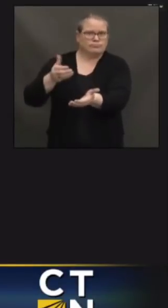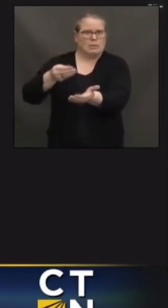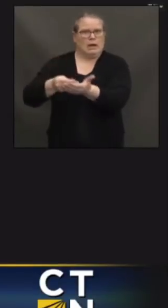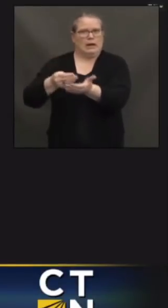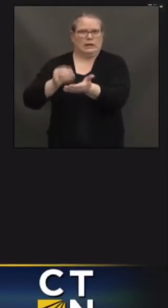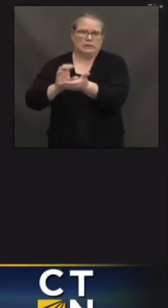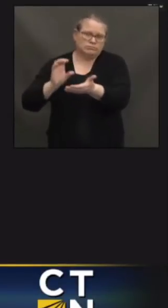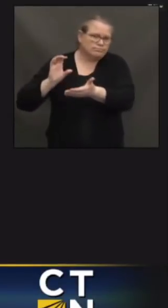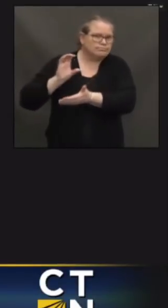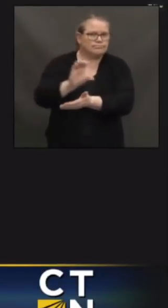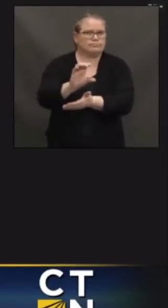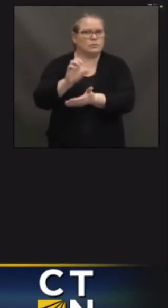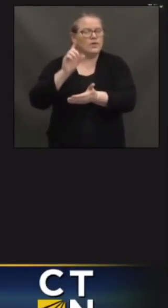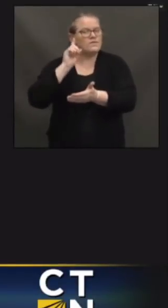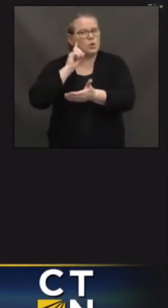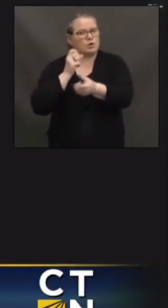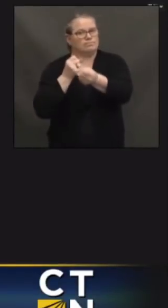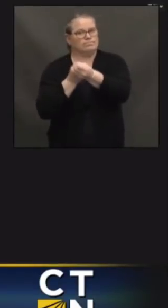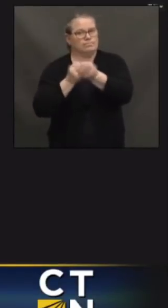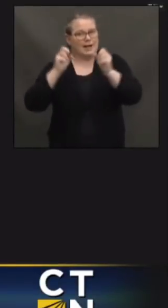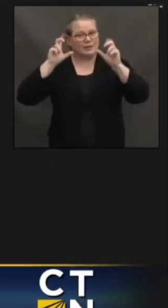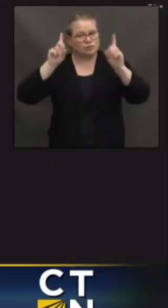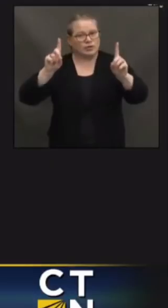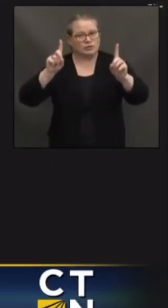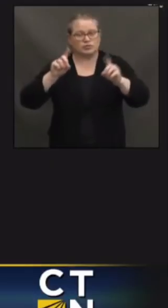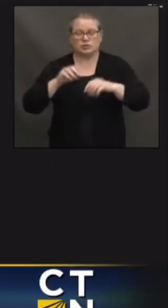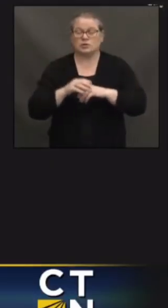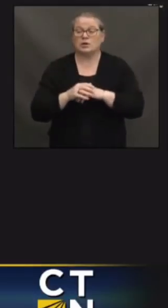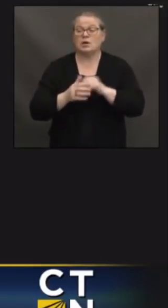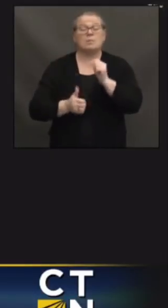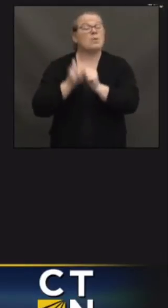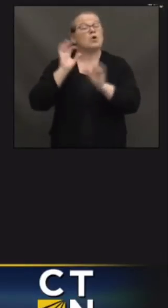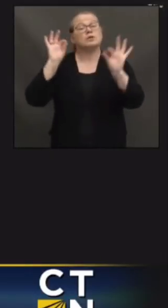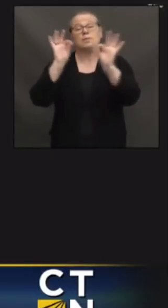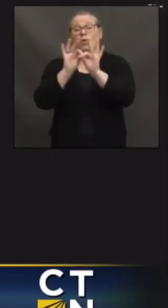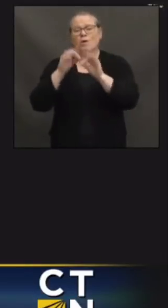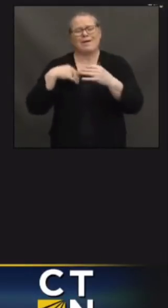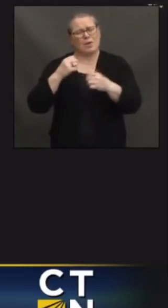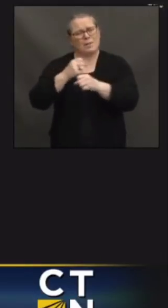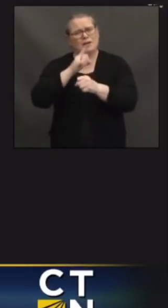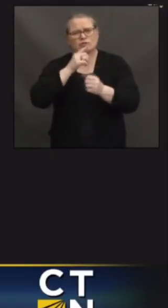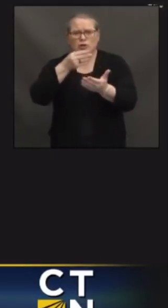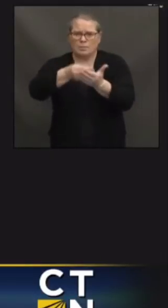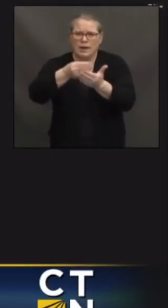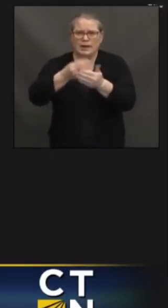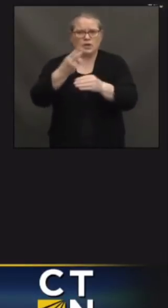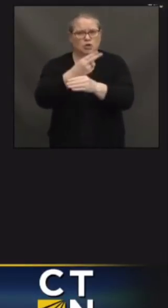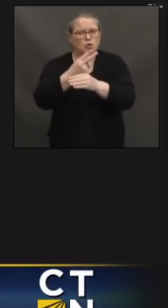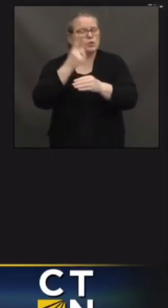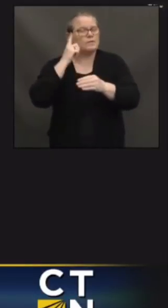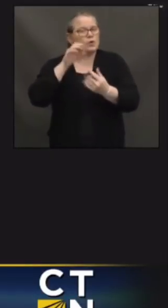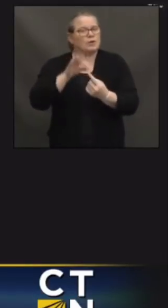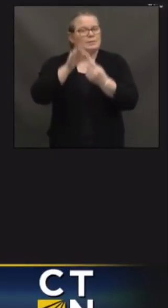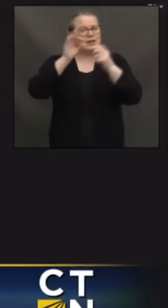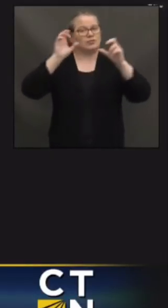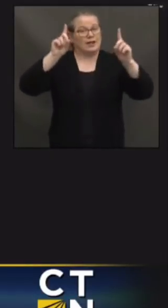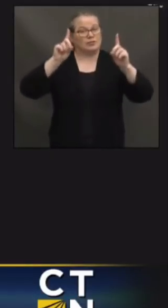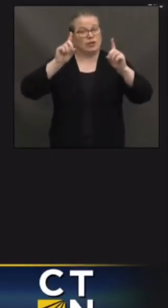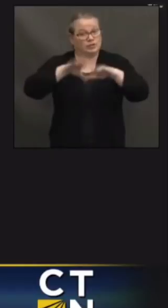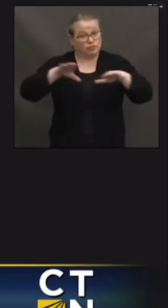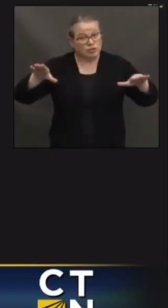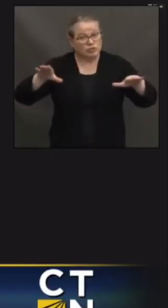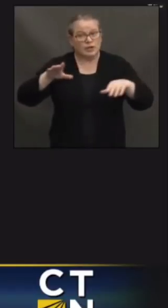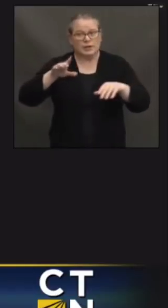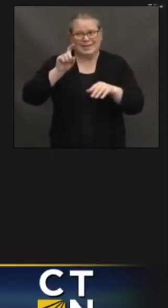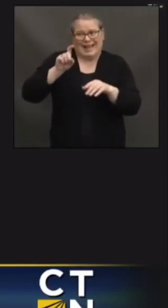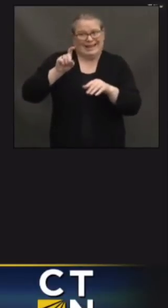particular, I wanted to make sure that we were spending money on special education students with high learning needs and on summer